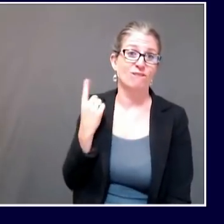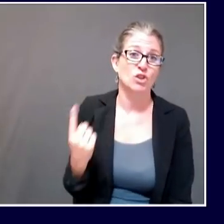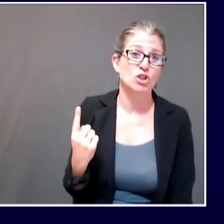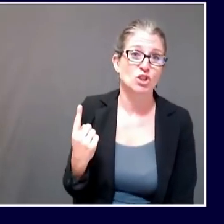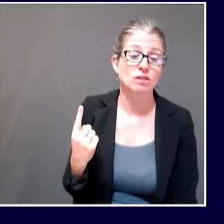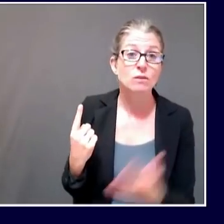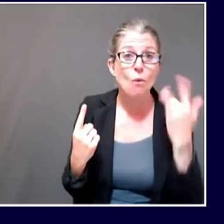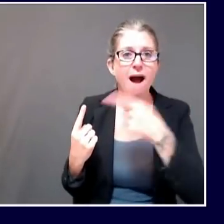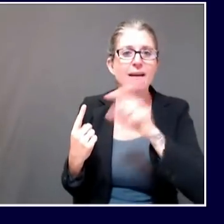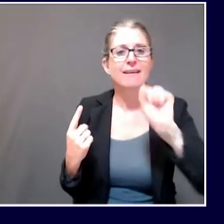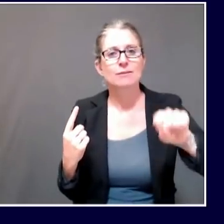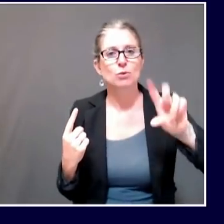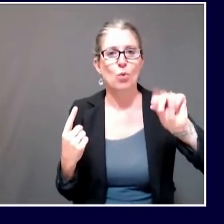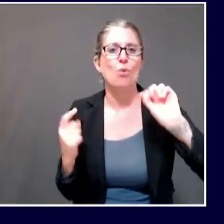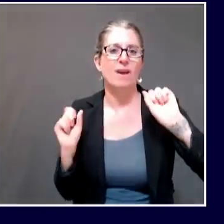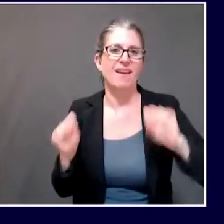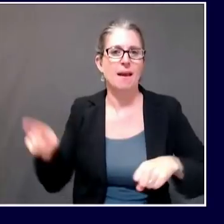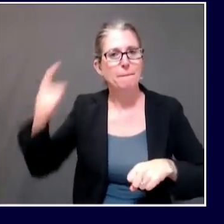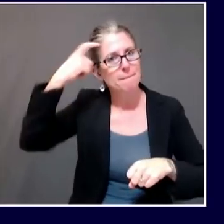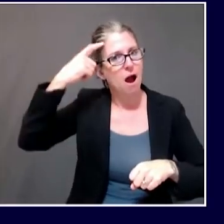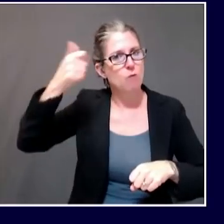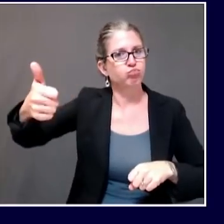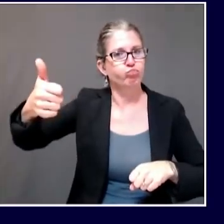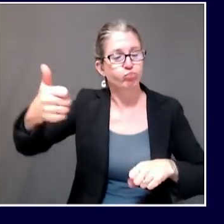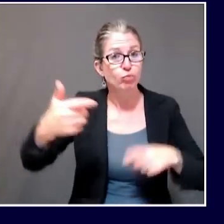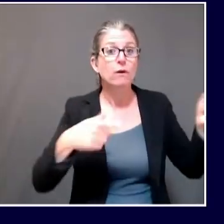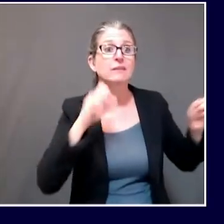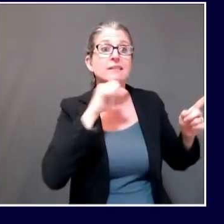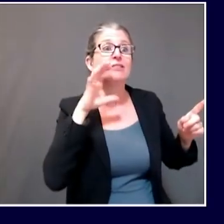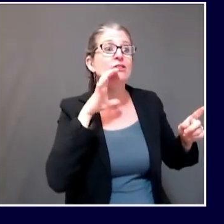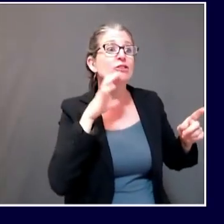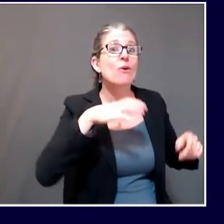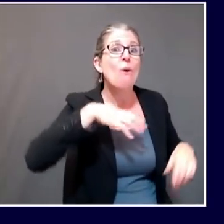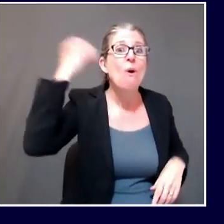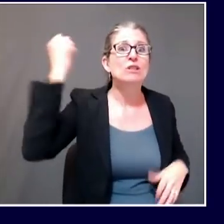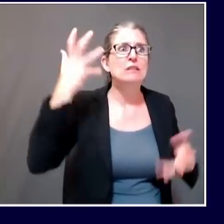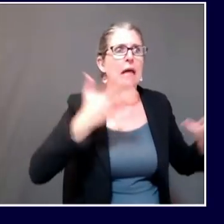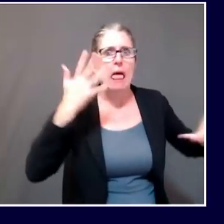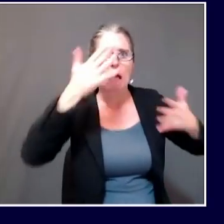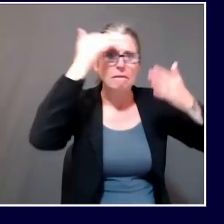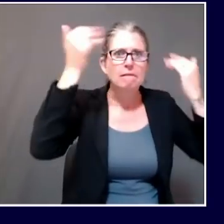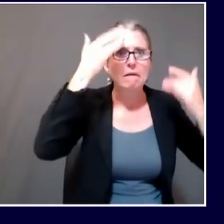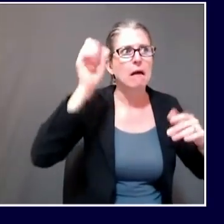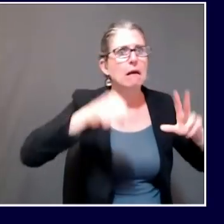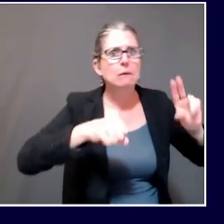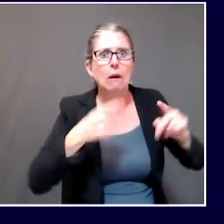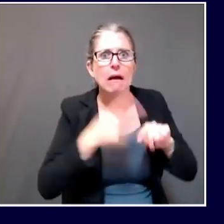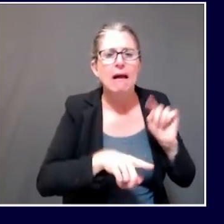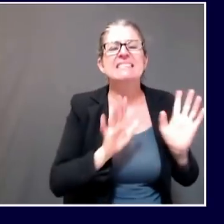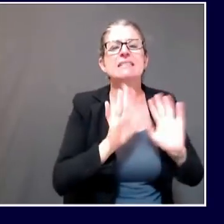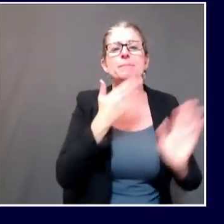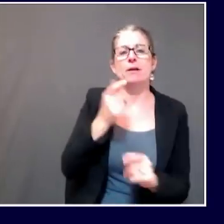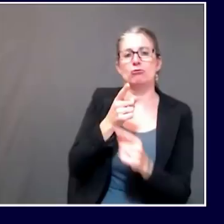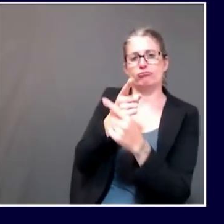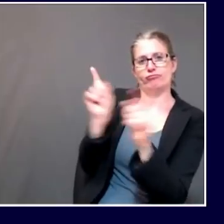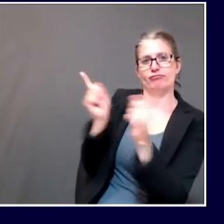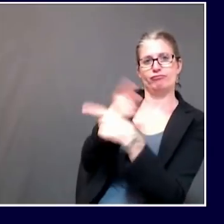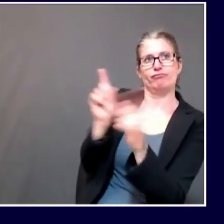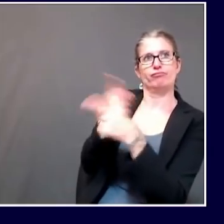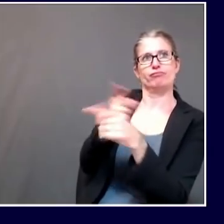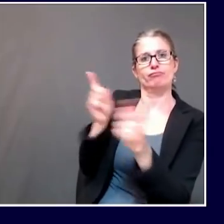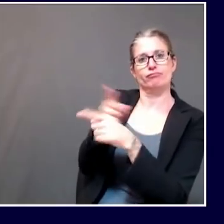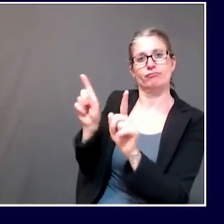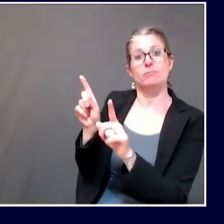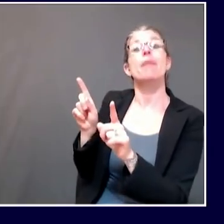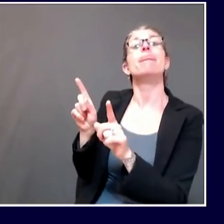have raised. So, that's kind of where we've landed right now. That obviously all changes the second that there's a confirmed case.